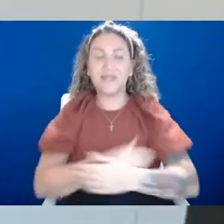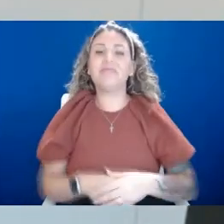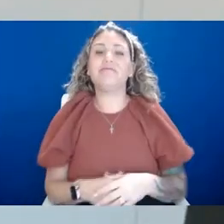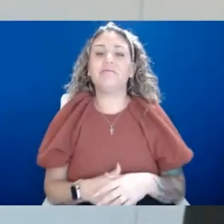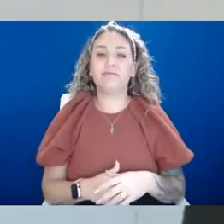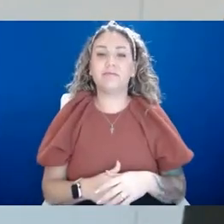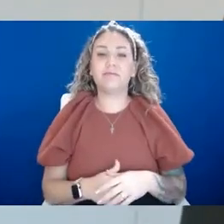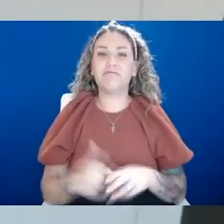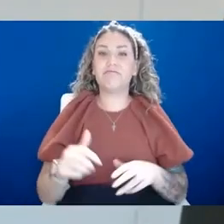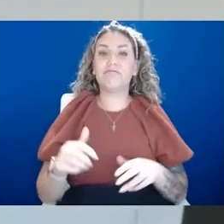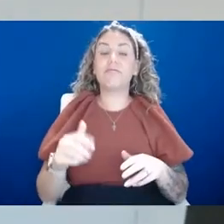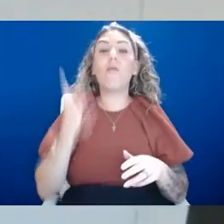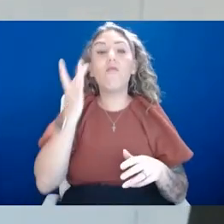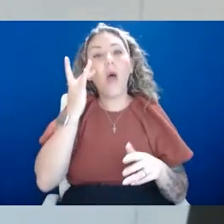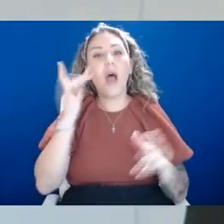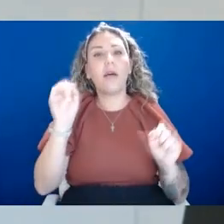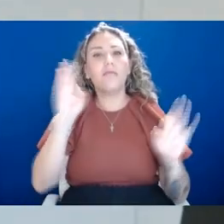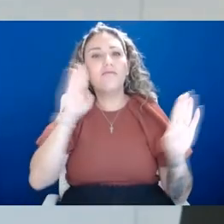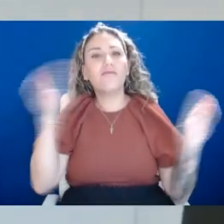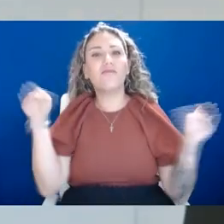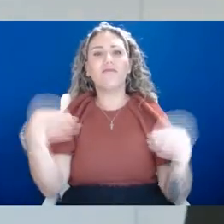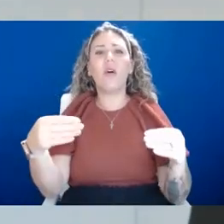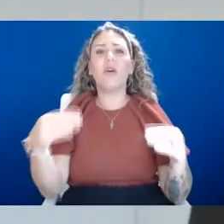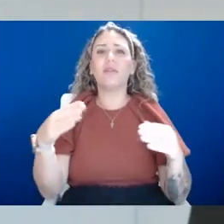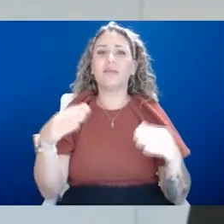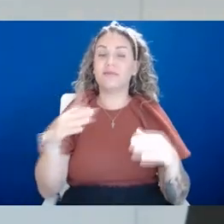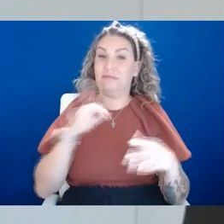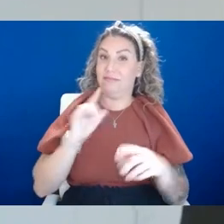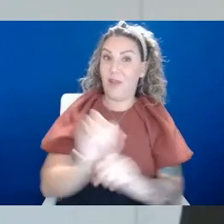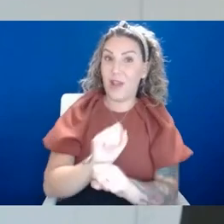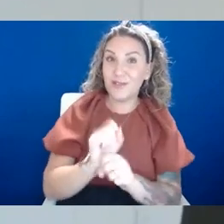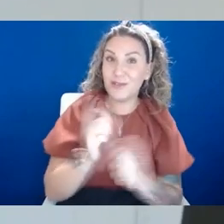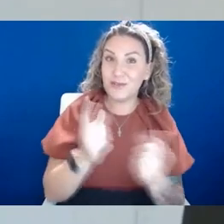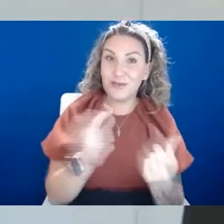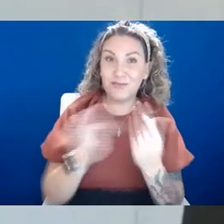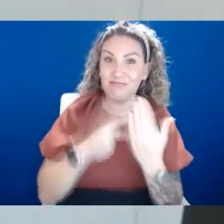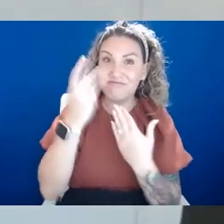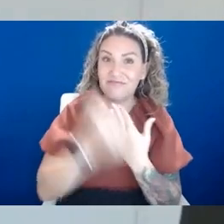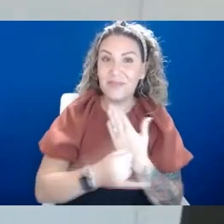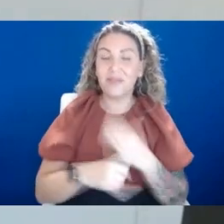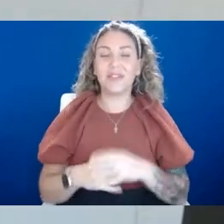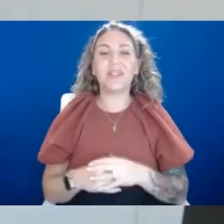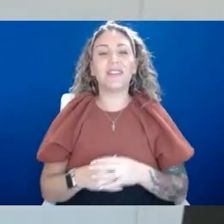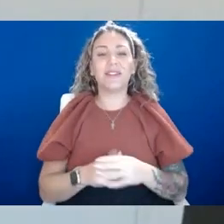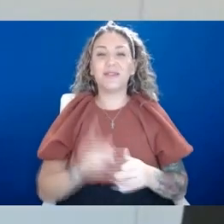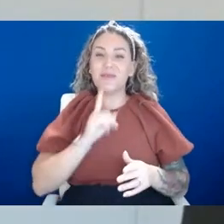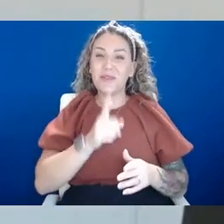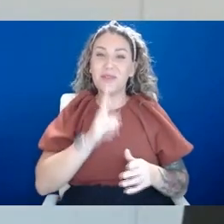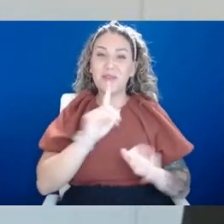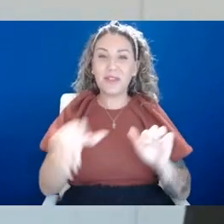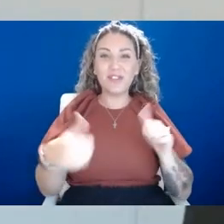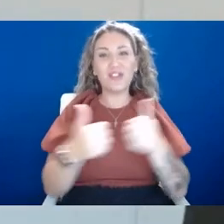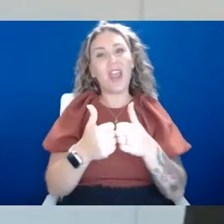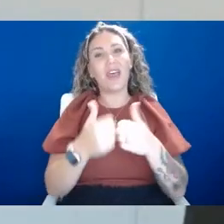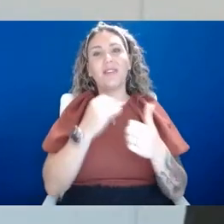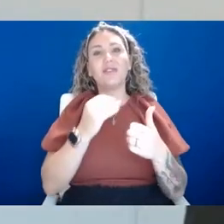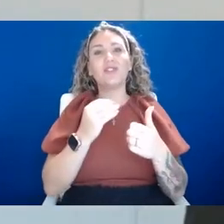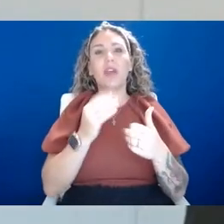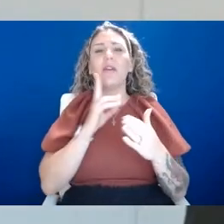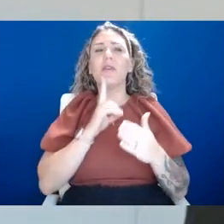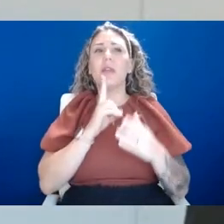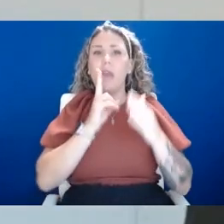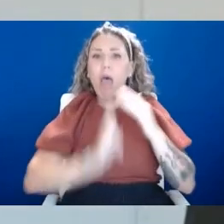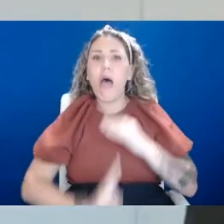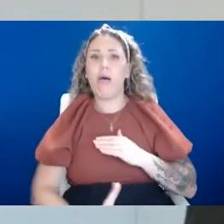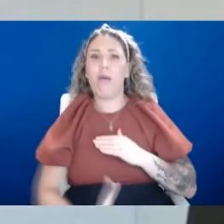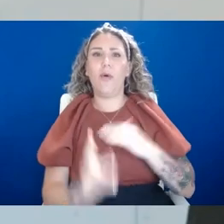I can focus and go on and be able to actually do this. So, yeah, it's been very challenging and very humbling at the same time